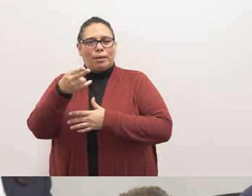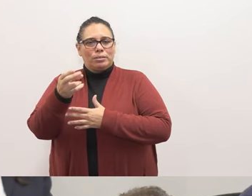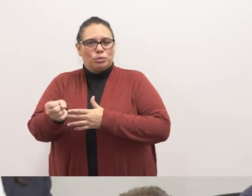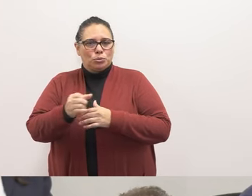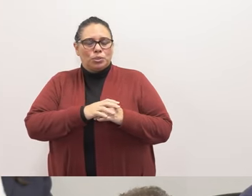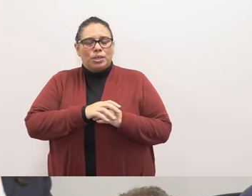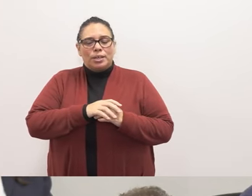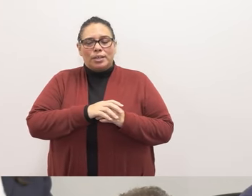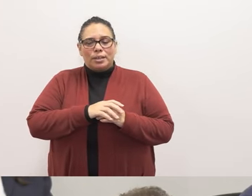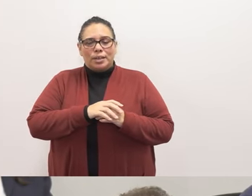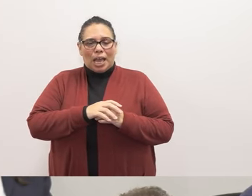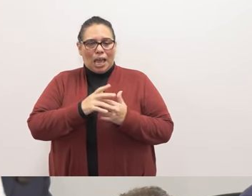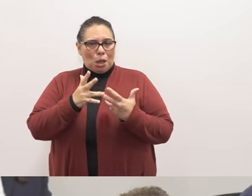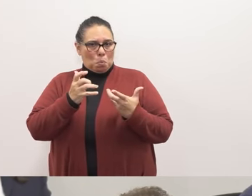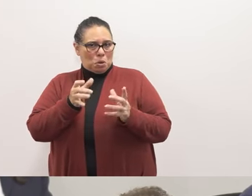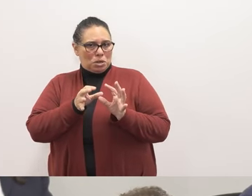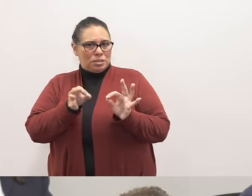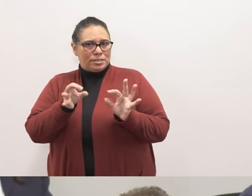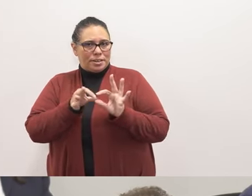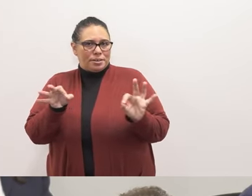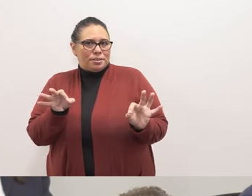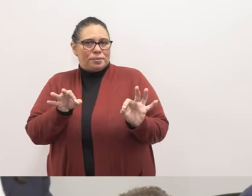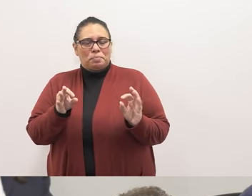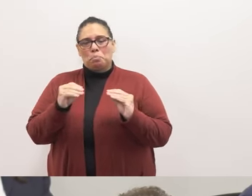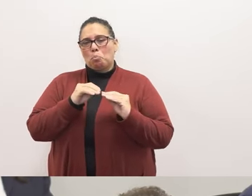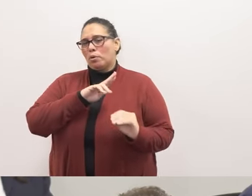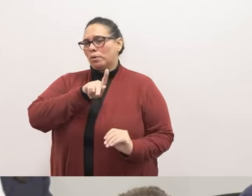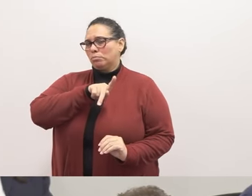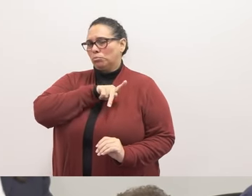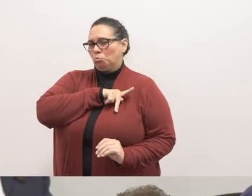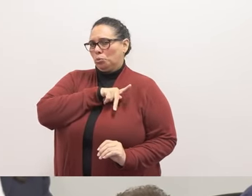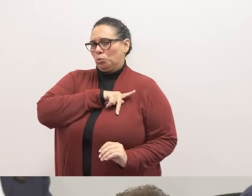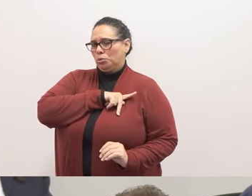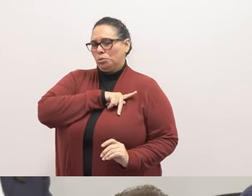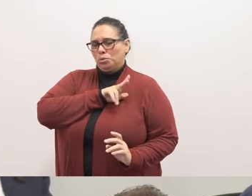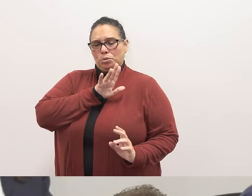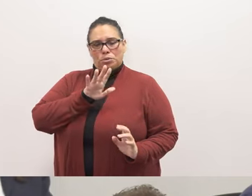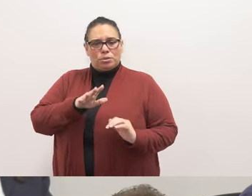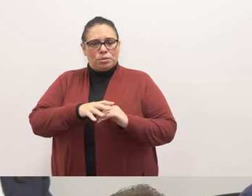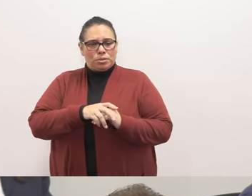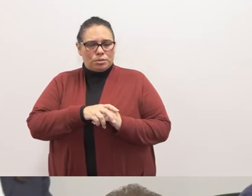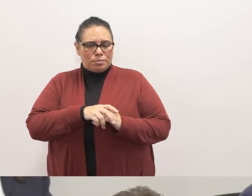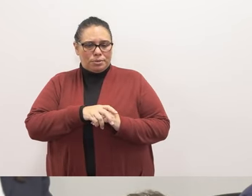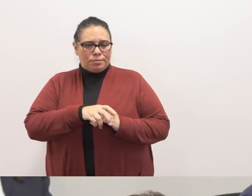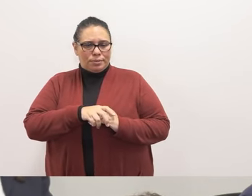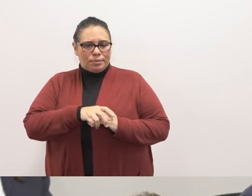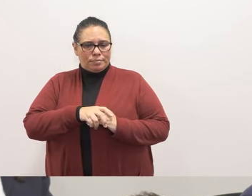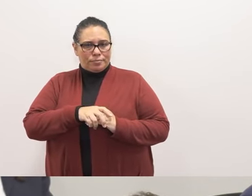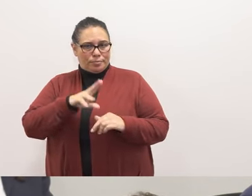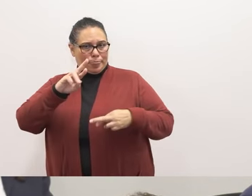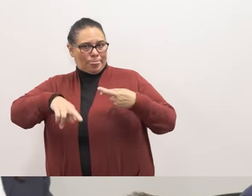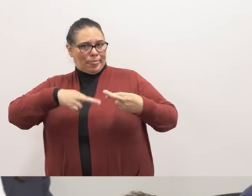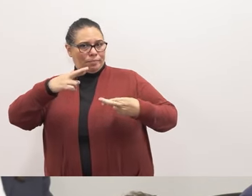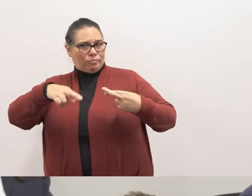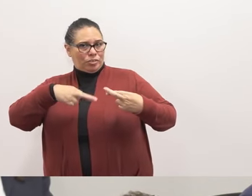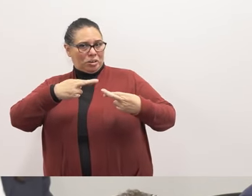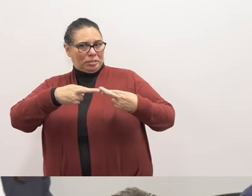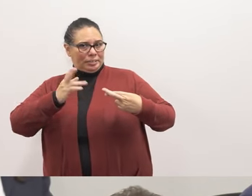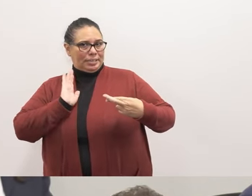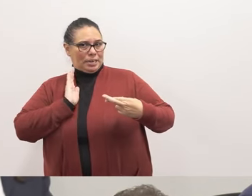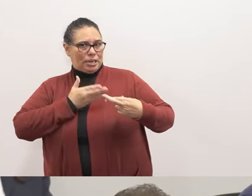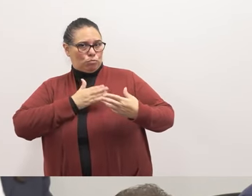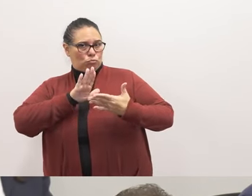comment on more personal accounts of the recycling at our school.